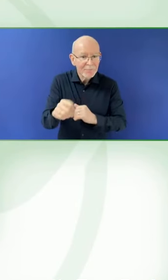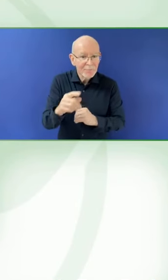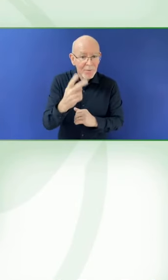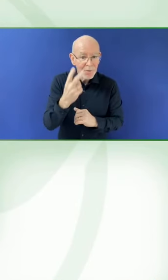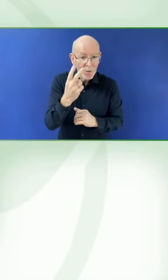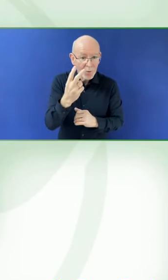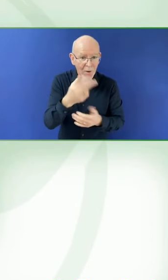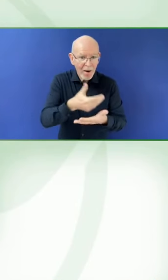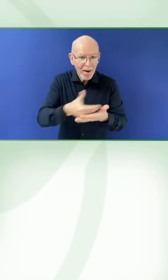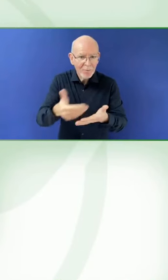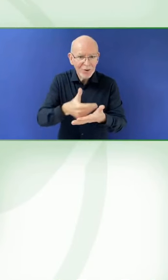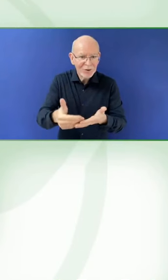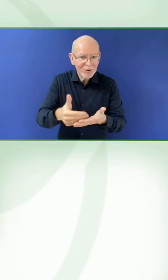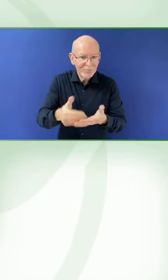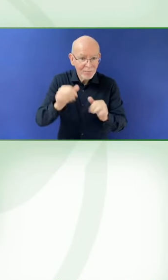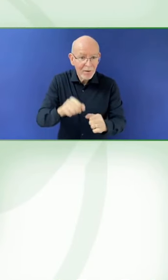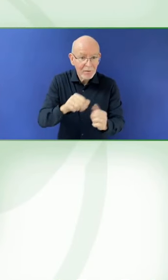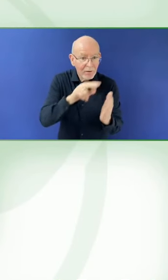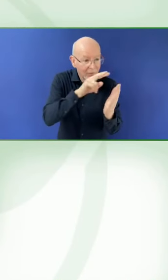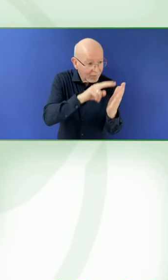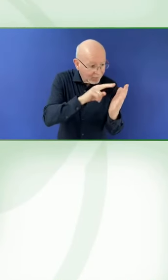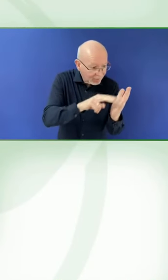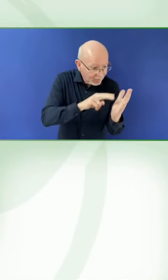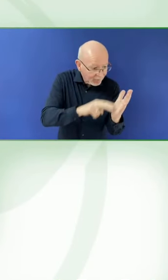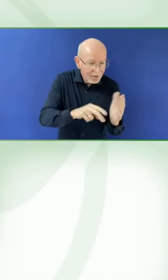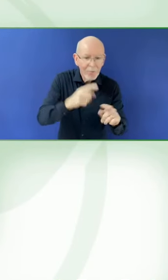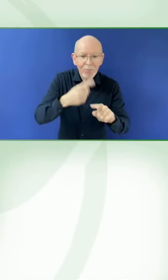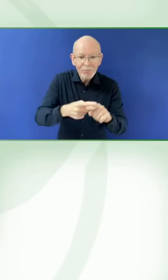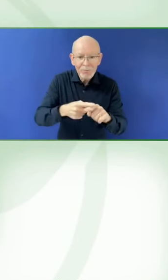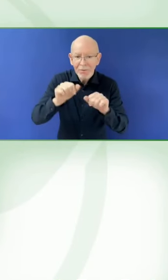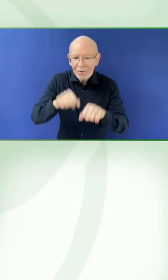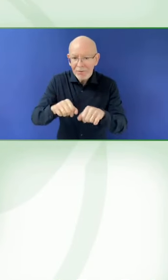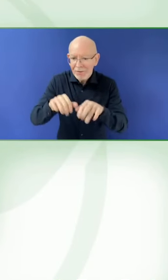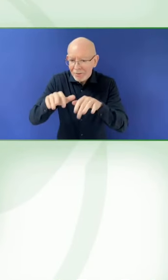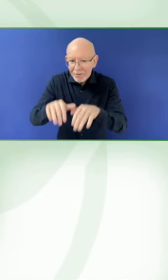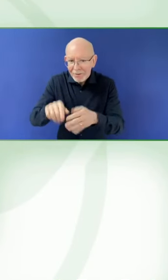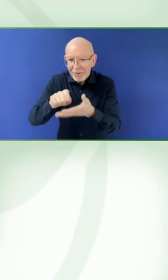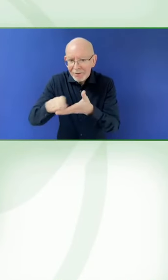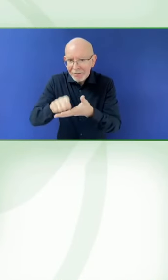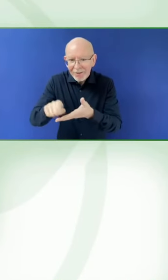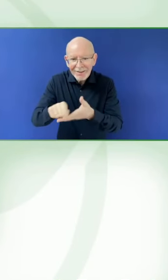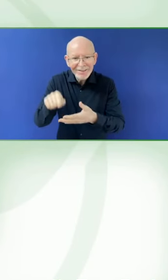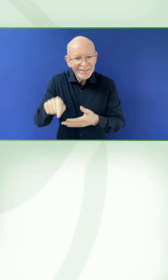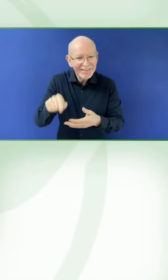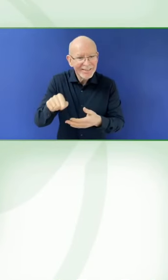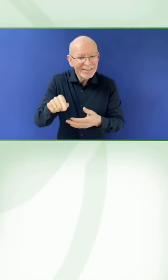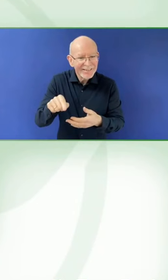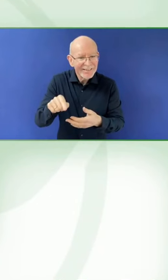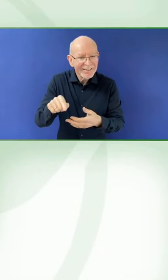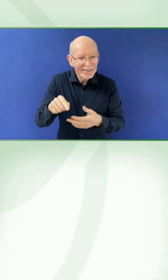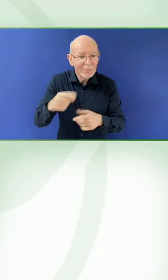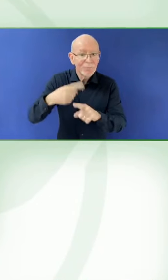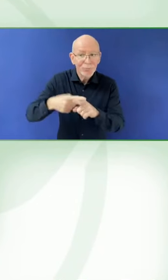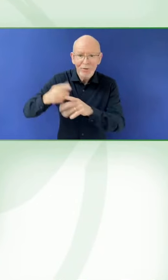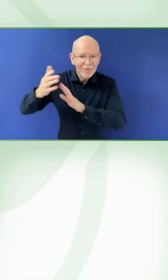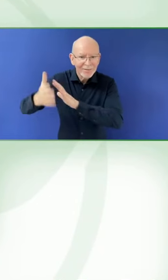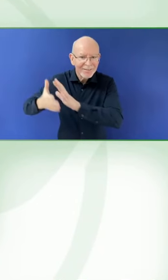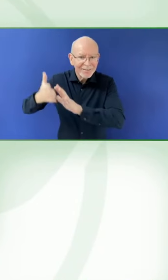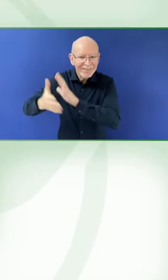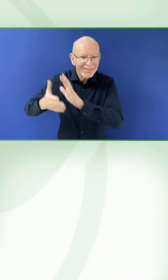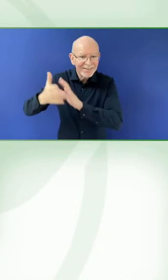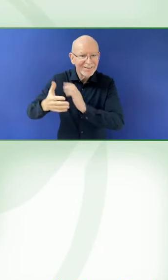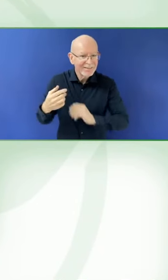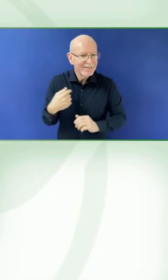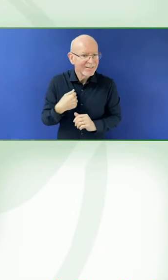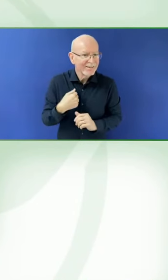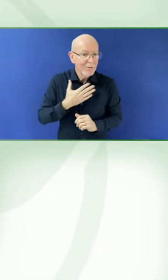libraries to be accessible to Deaf children around the globe. There are approximately 34 million Deaf children around